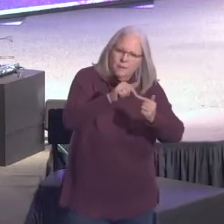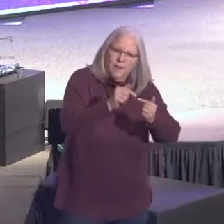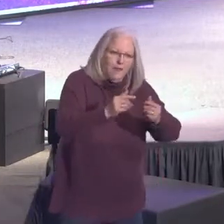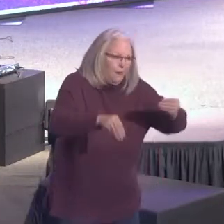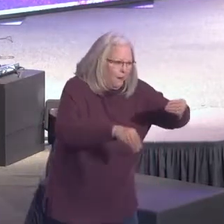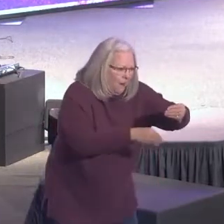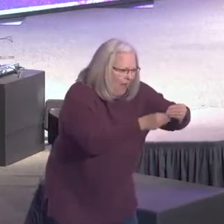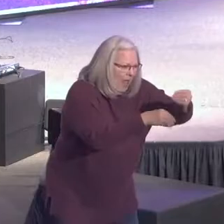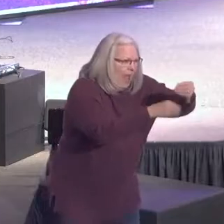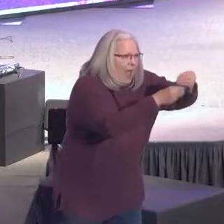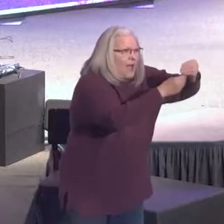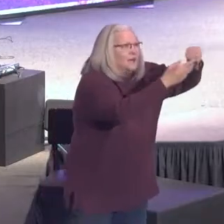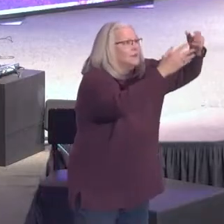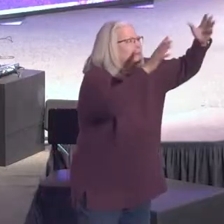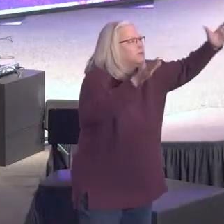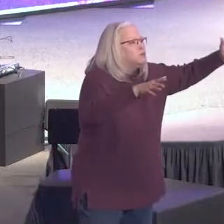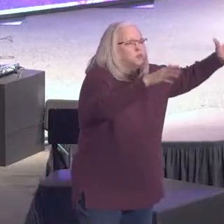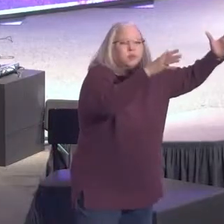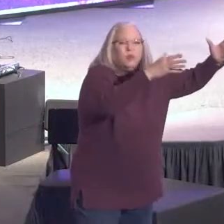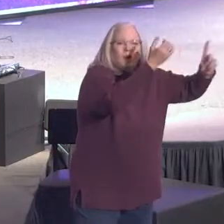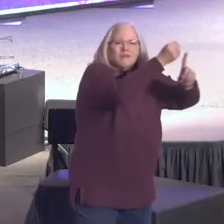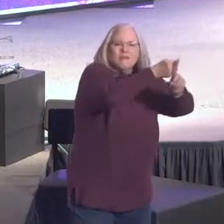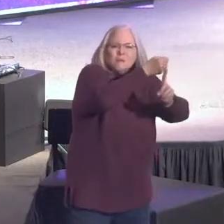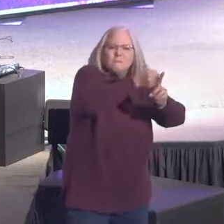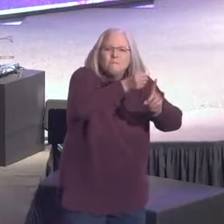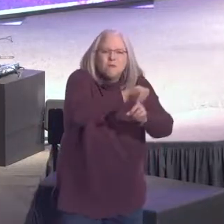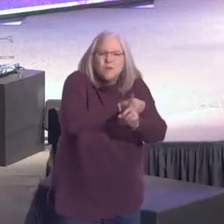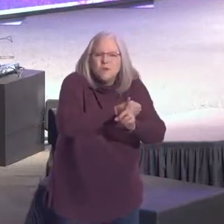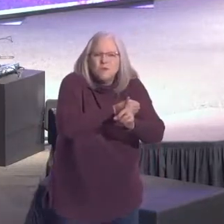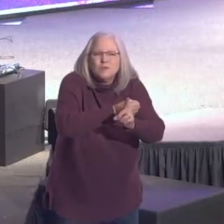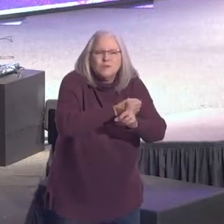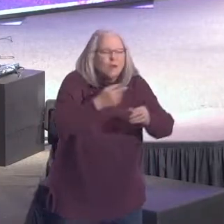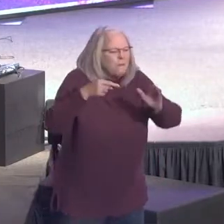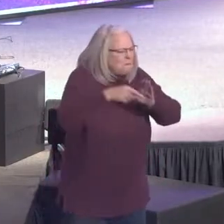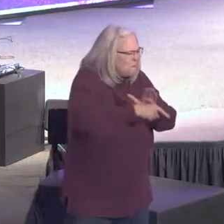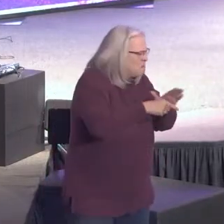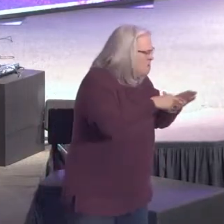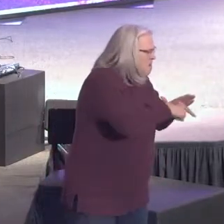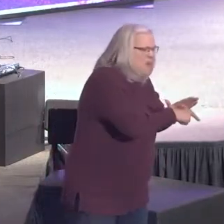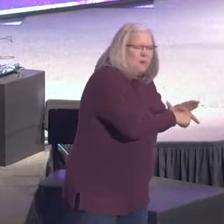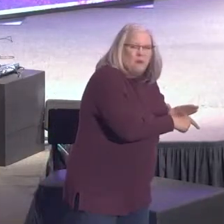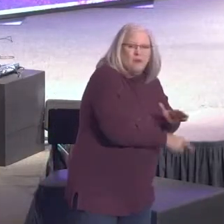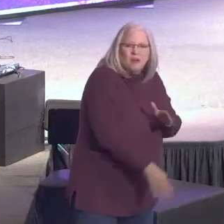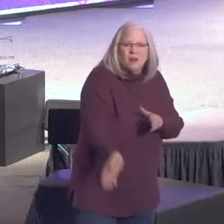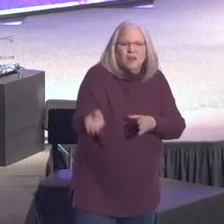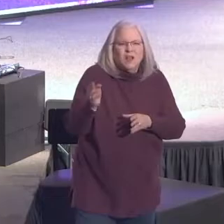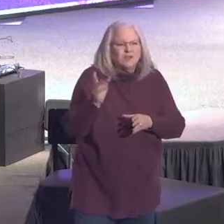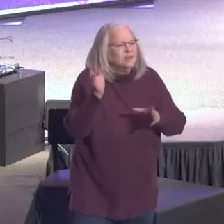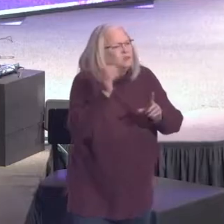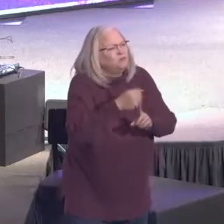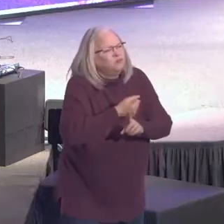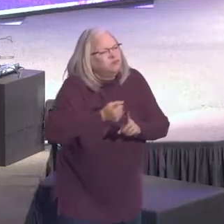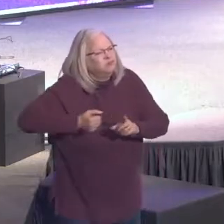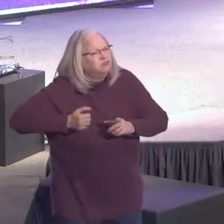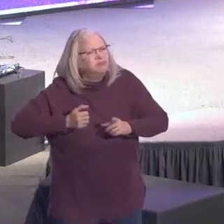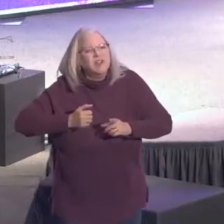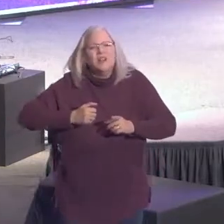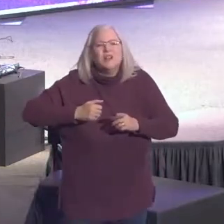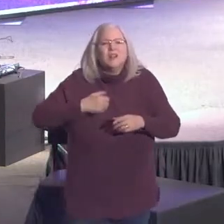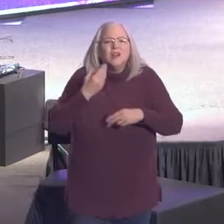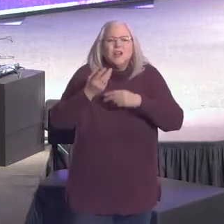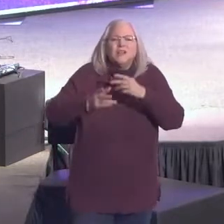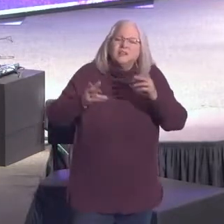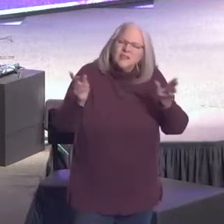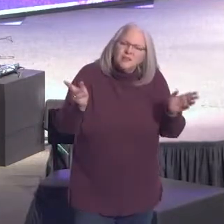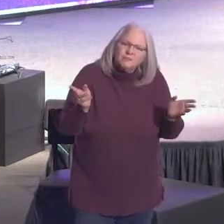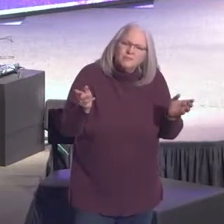up for a minute. The abuse, the murder, the brutality, the genocide,